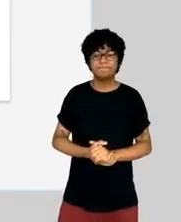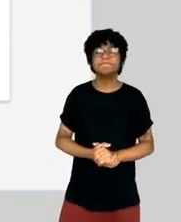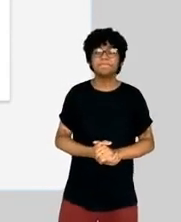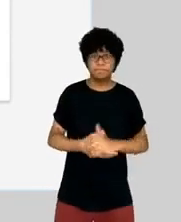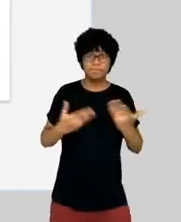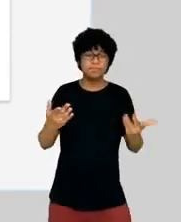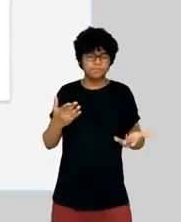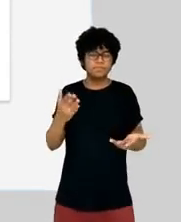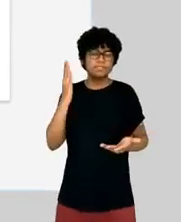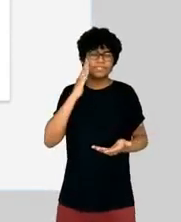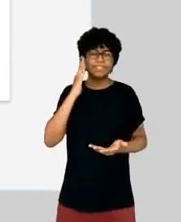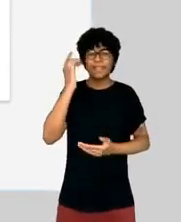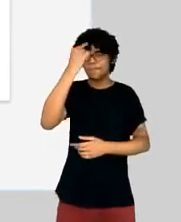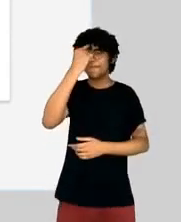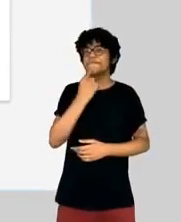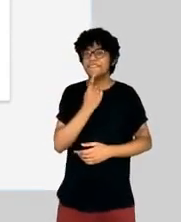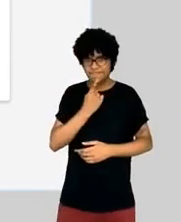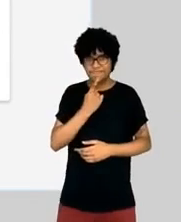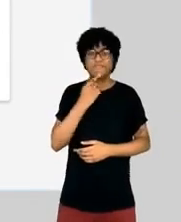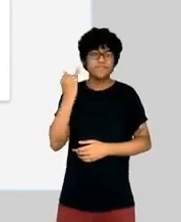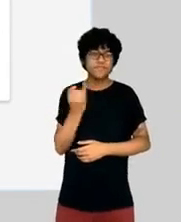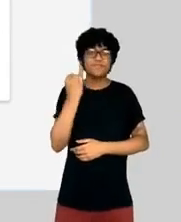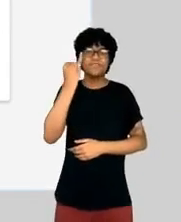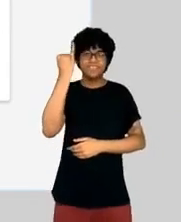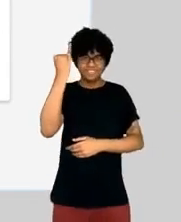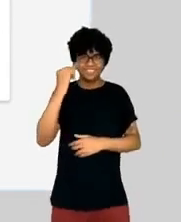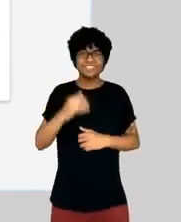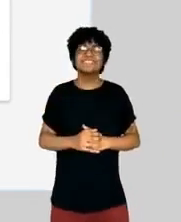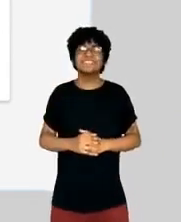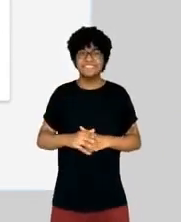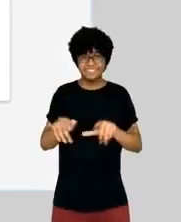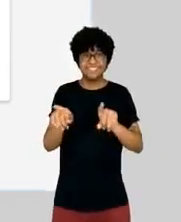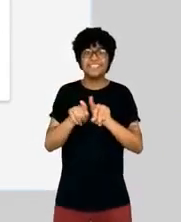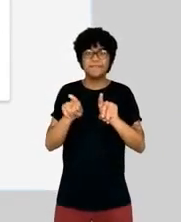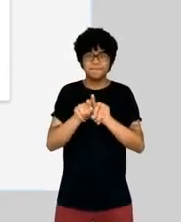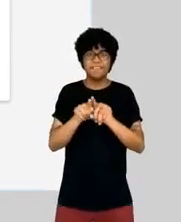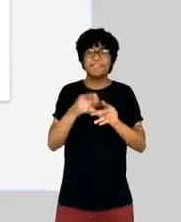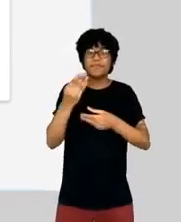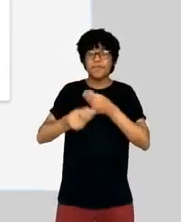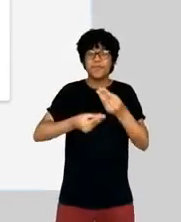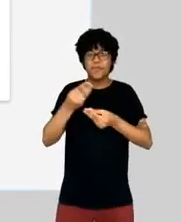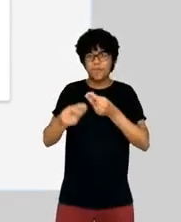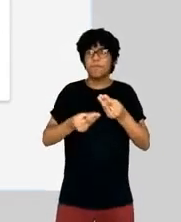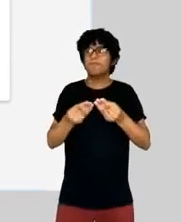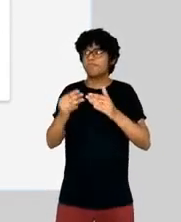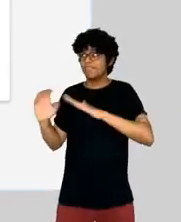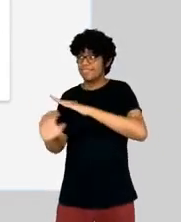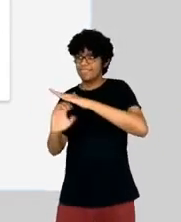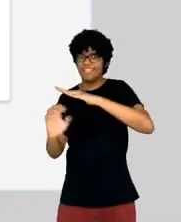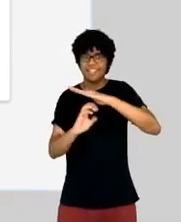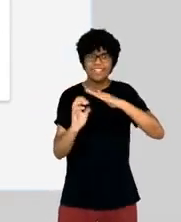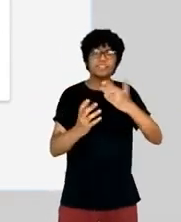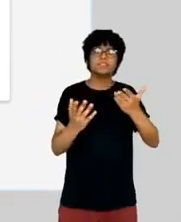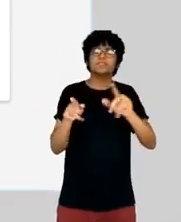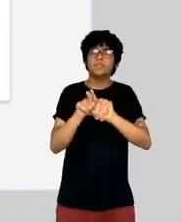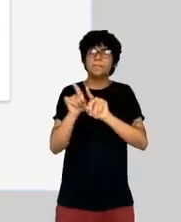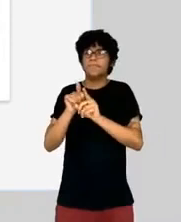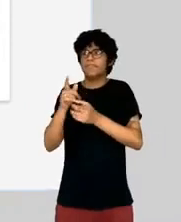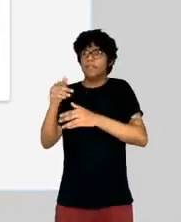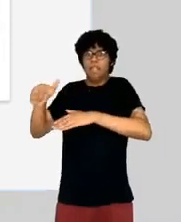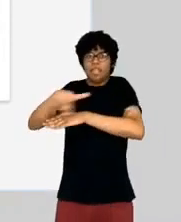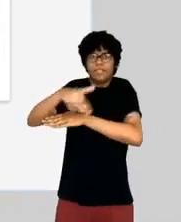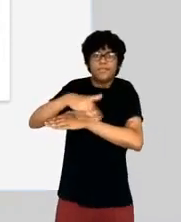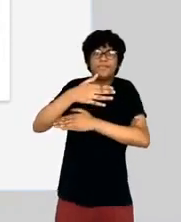perhaps finding new types of entities within them, like addresses and dates. Being able to recognize or annotate specific types of